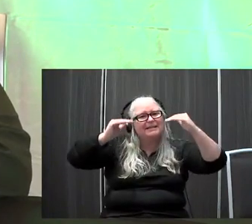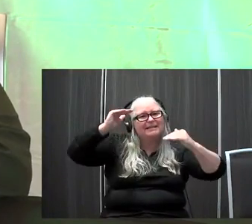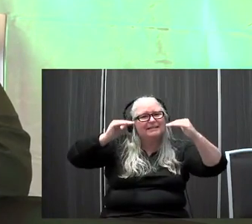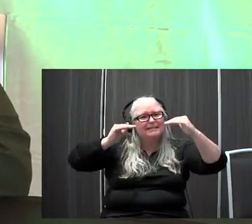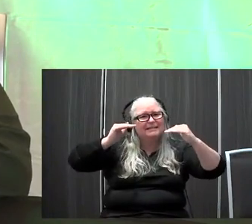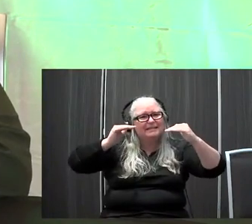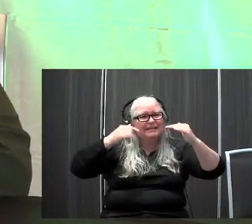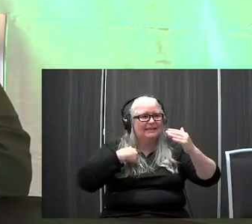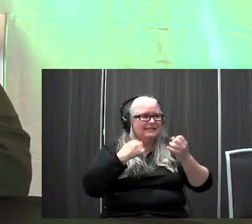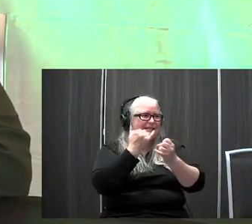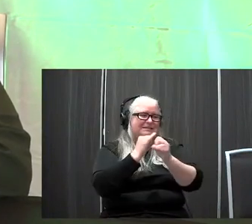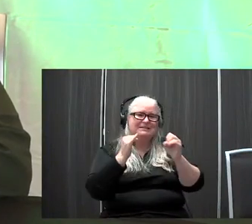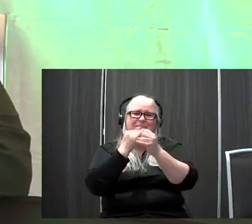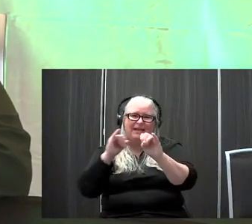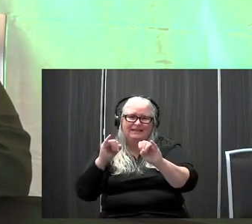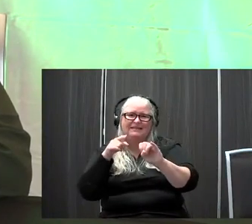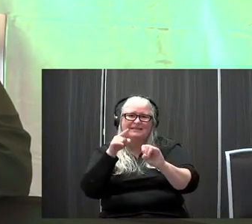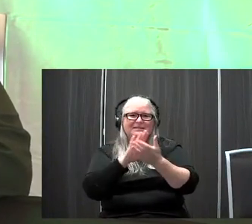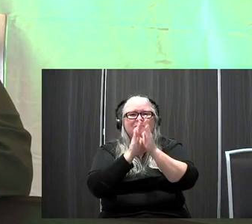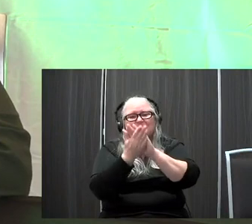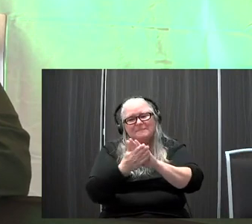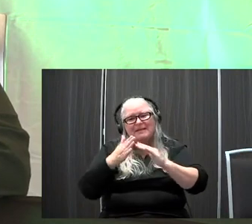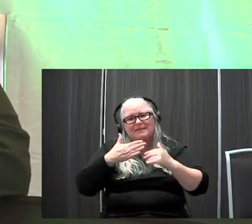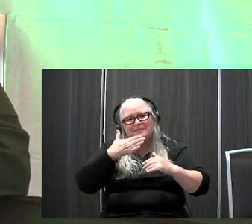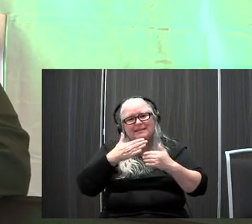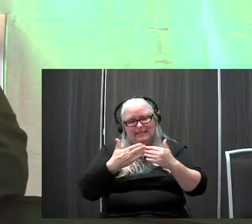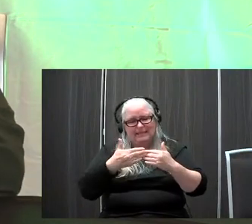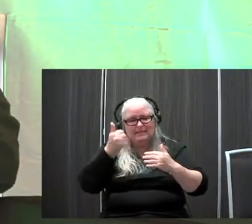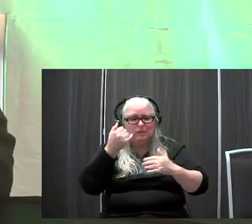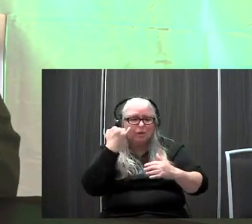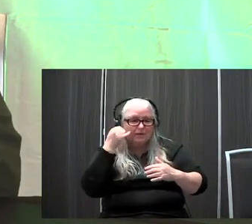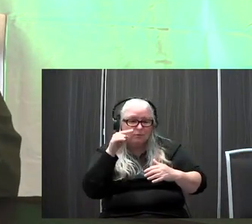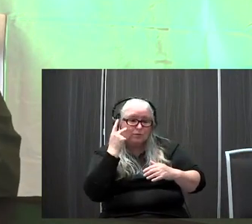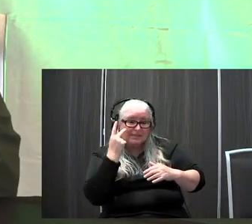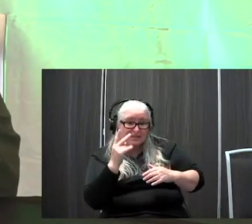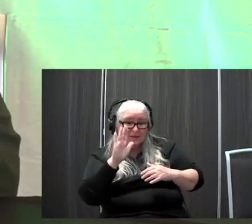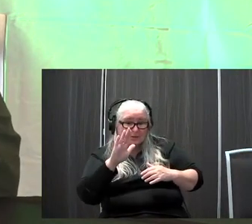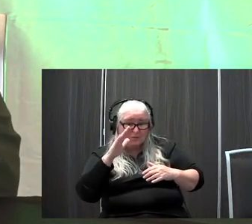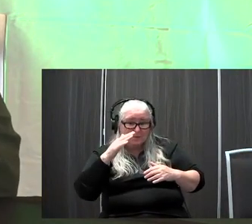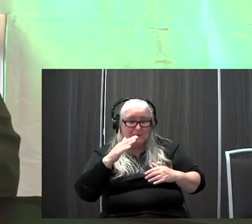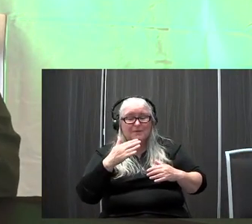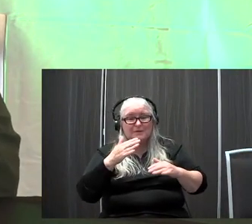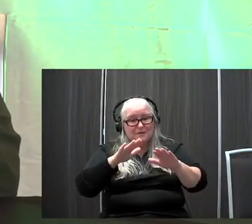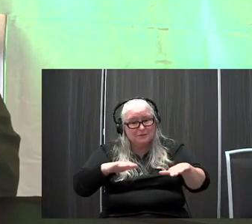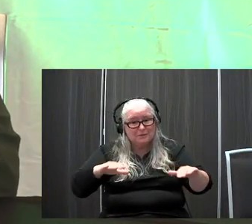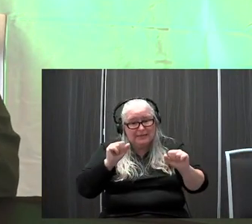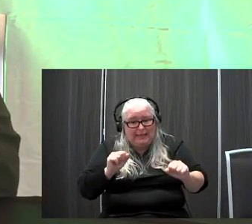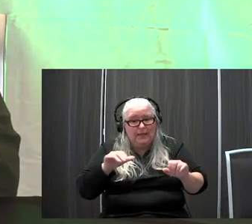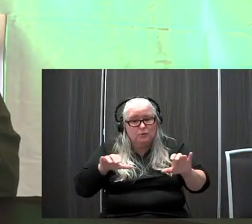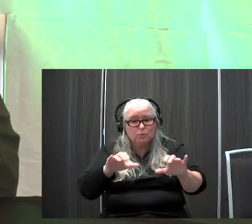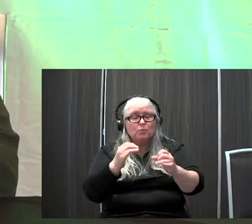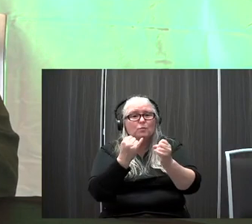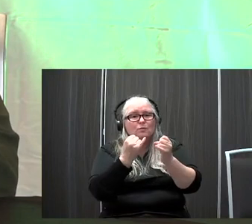it does get easier once they, once you see that they can do those things like more and more frequently. But, um, yeah.